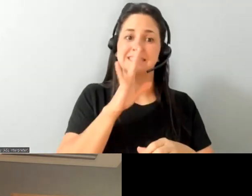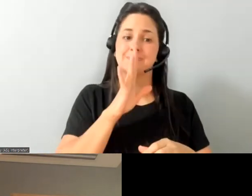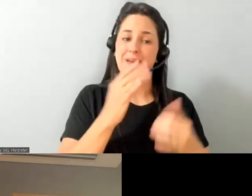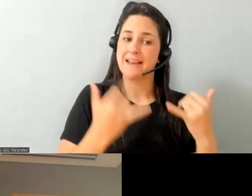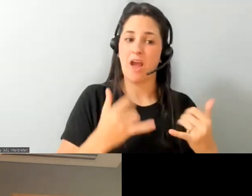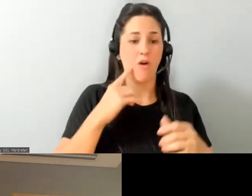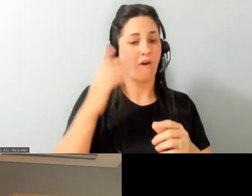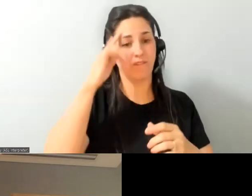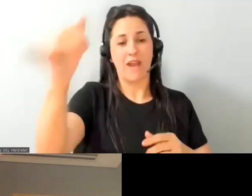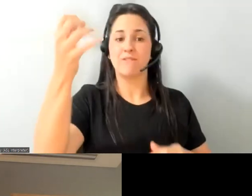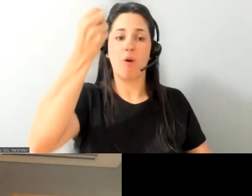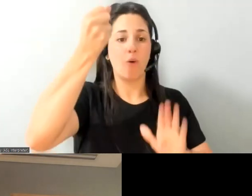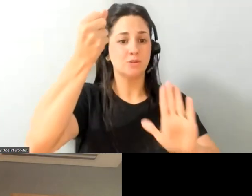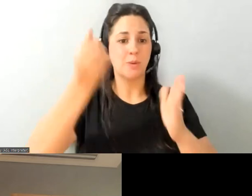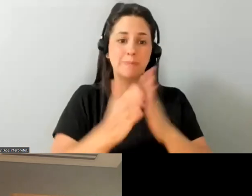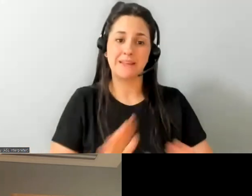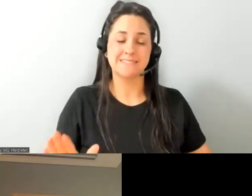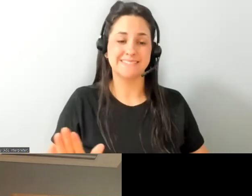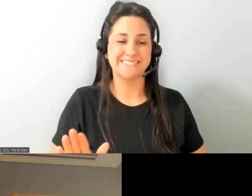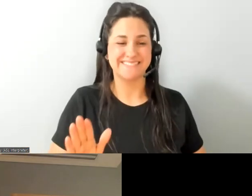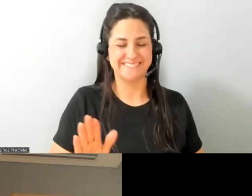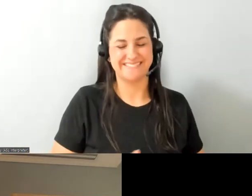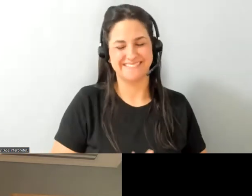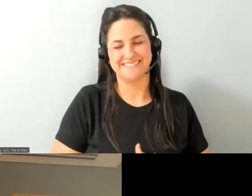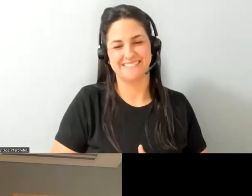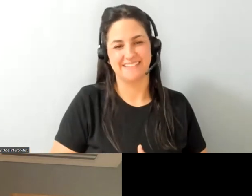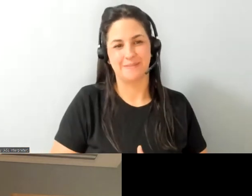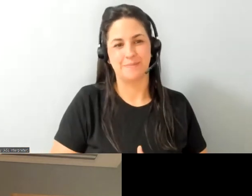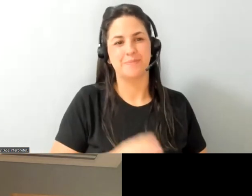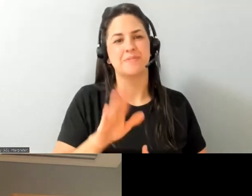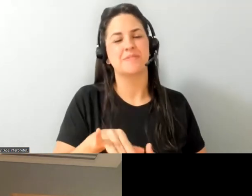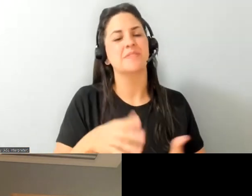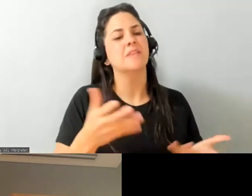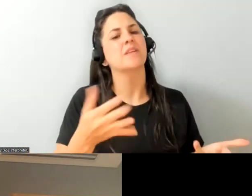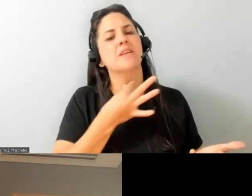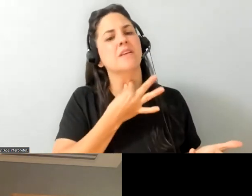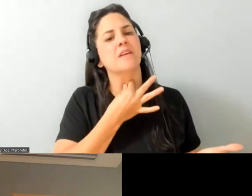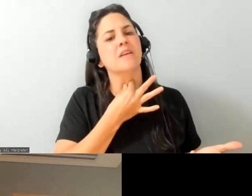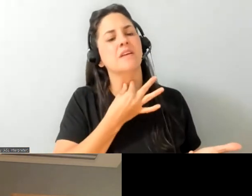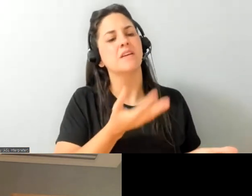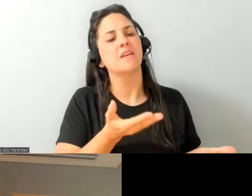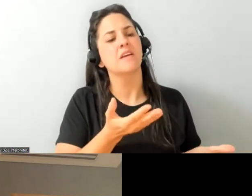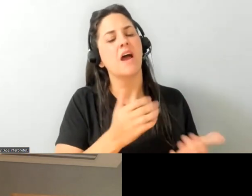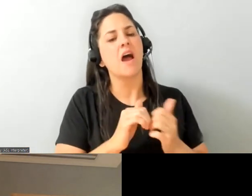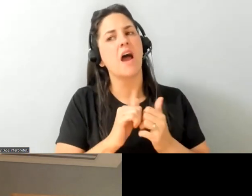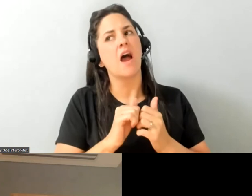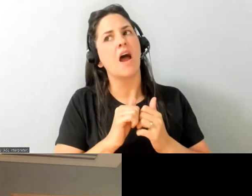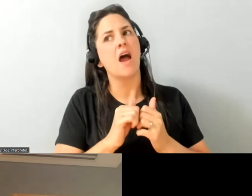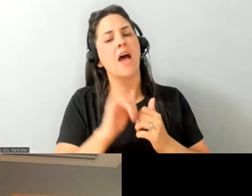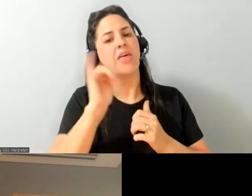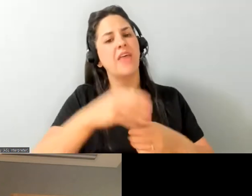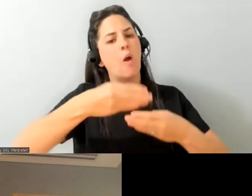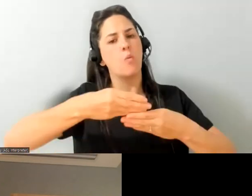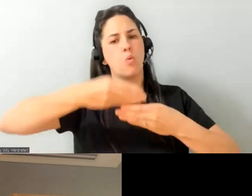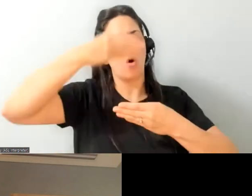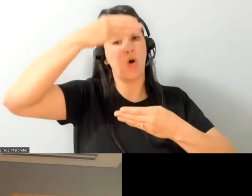hold your peace as we say um speakers how do we take away that wall how